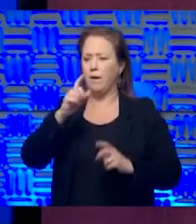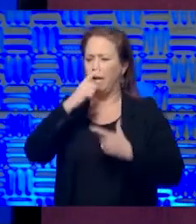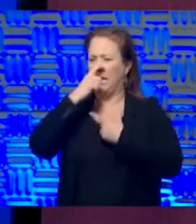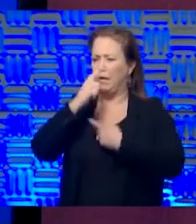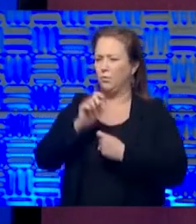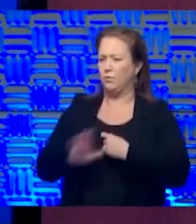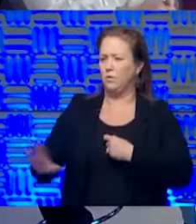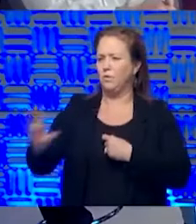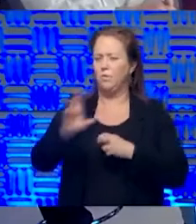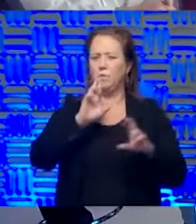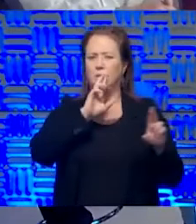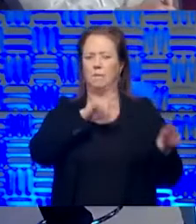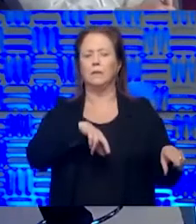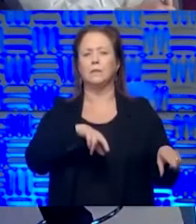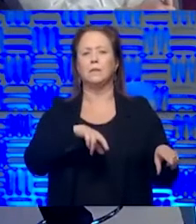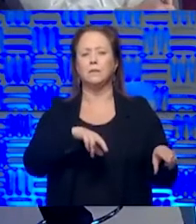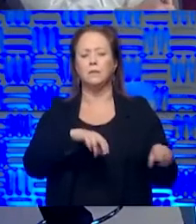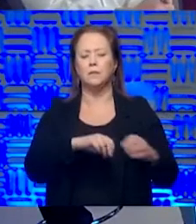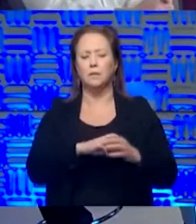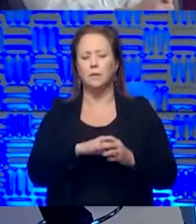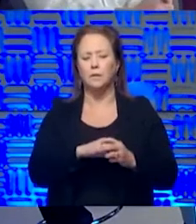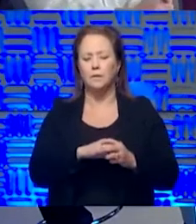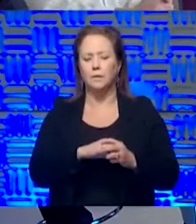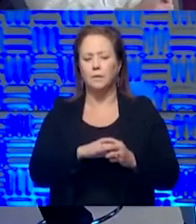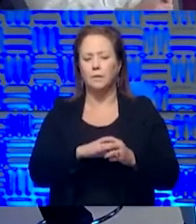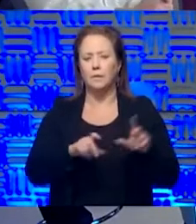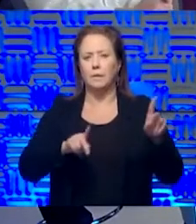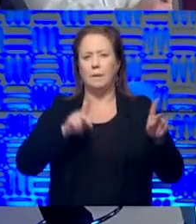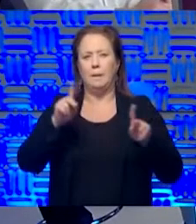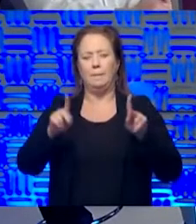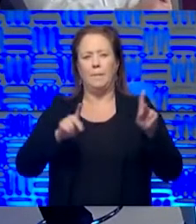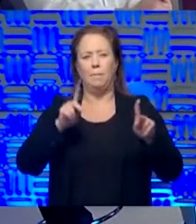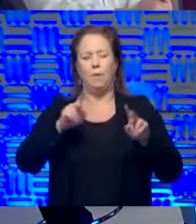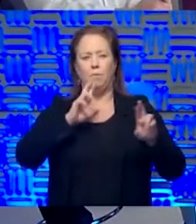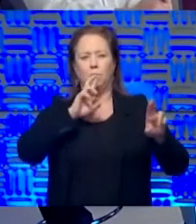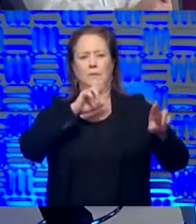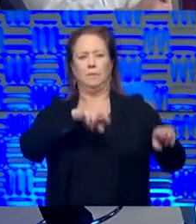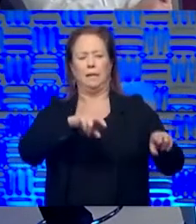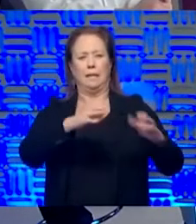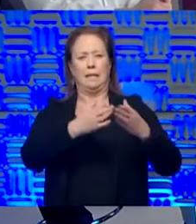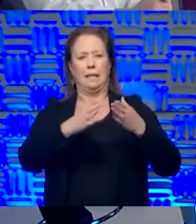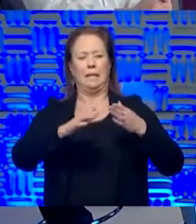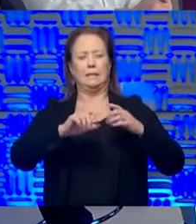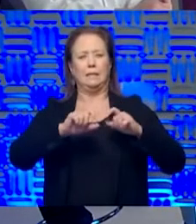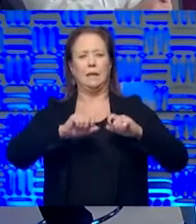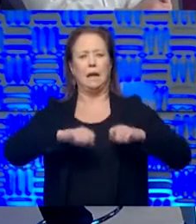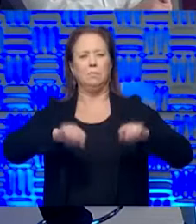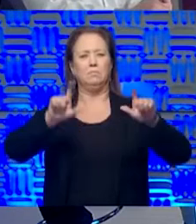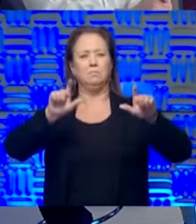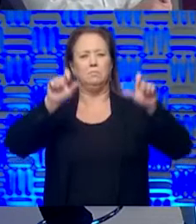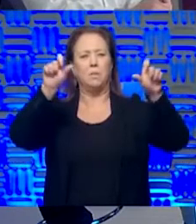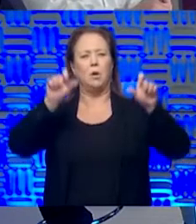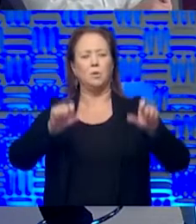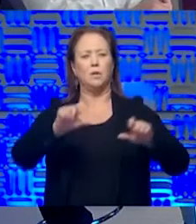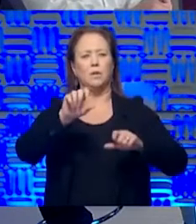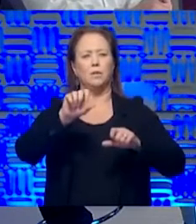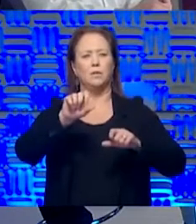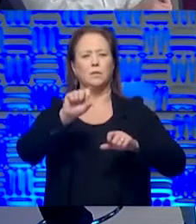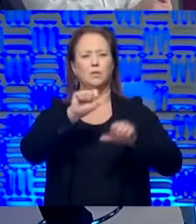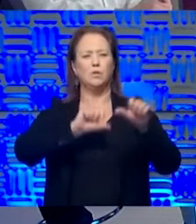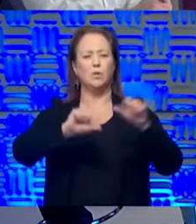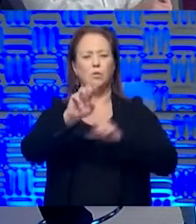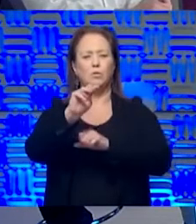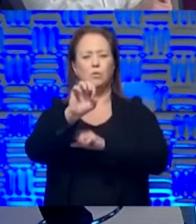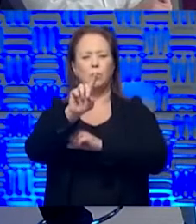any of your responses here because, uh, I have people still responding to things that I put out on social media from these calls or from other